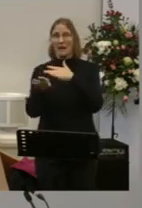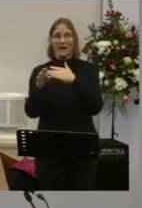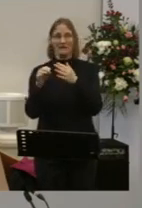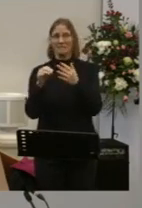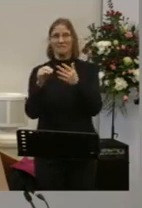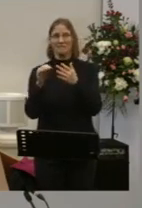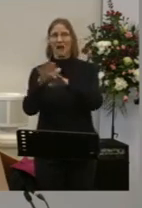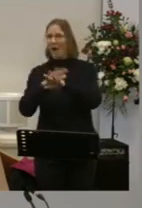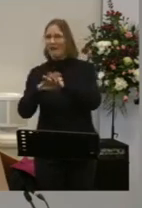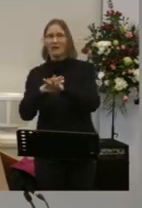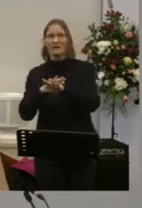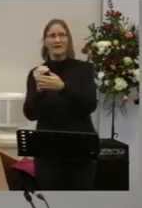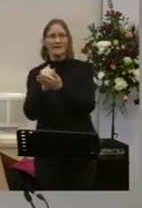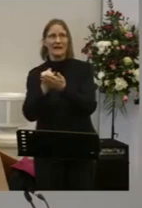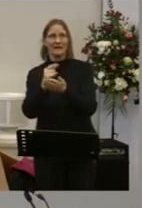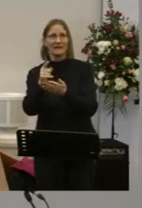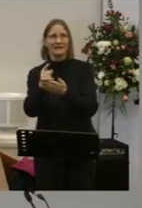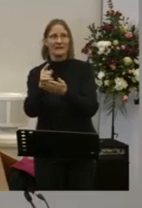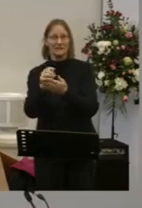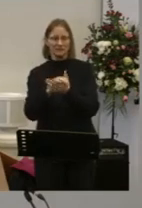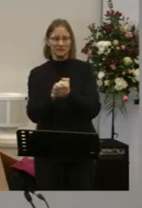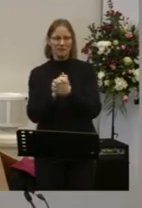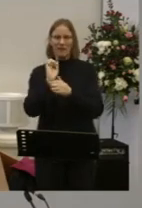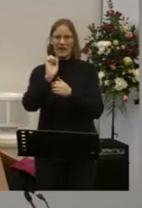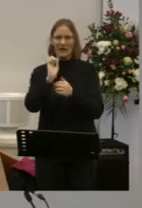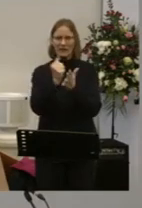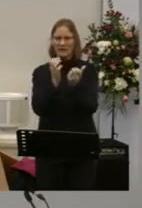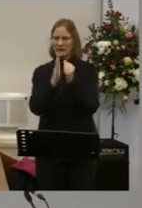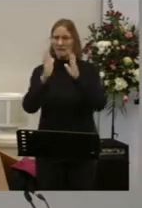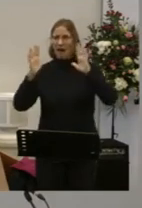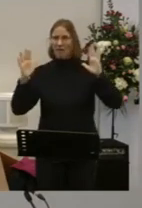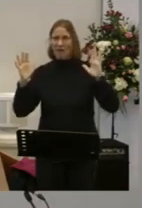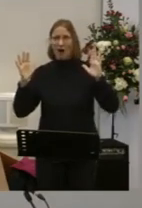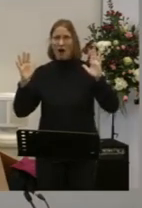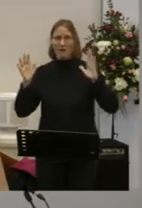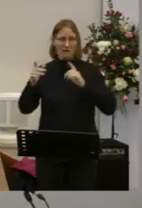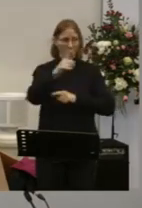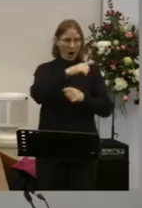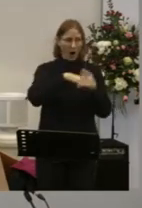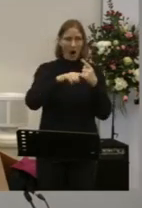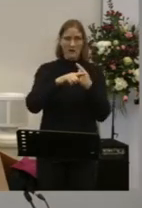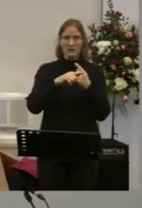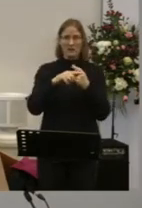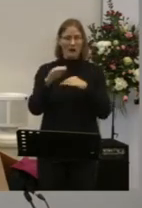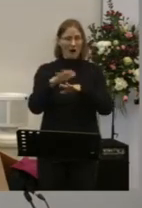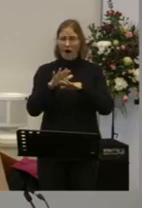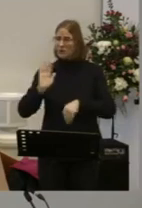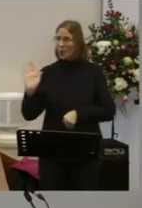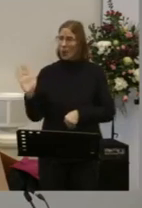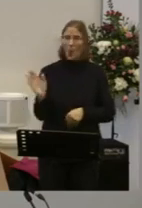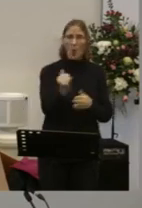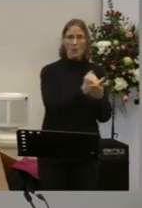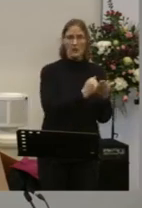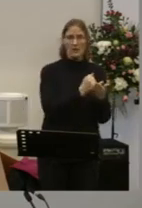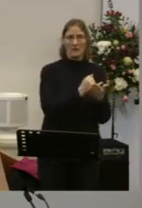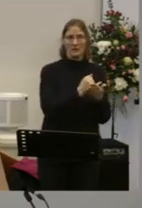And when you start to understand that in here When you start to understand that you are in him Your salvation is in him Not in you In